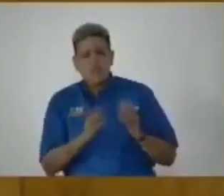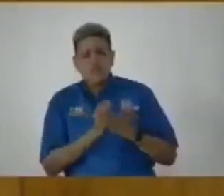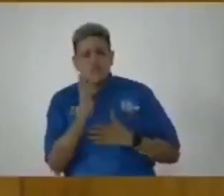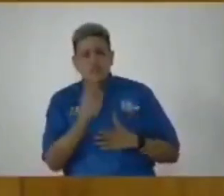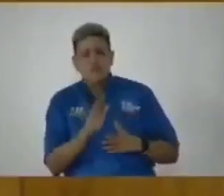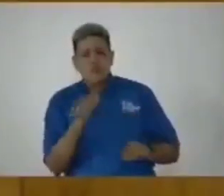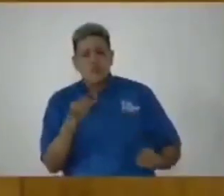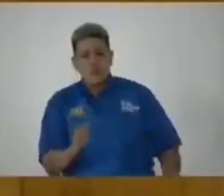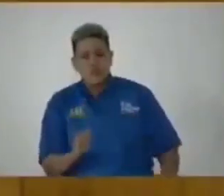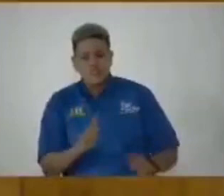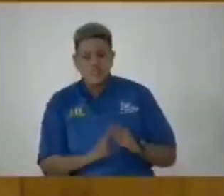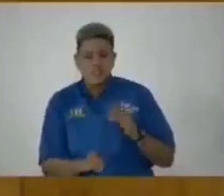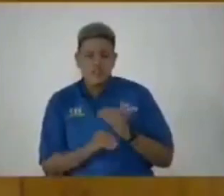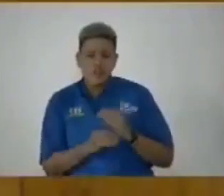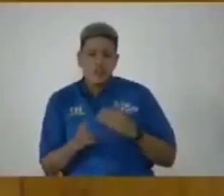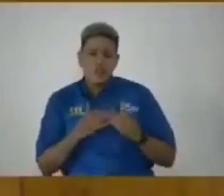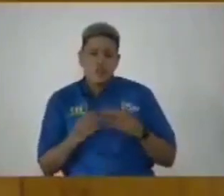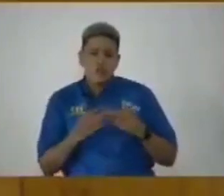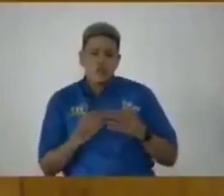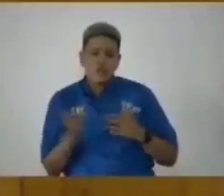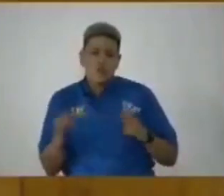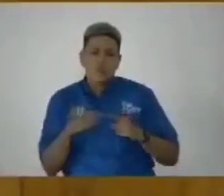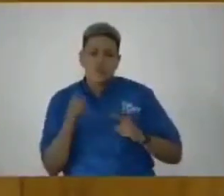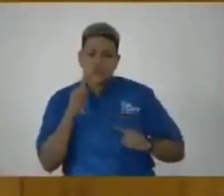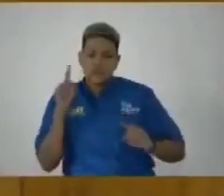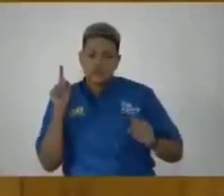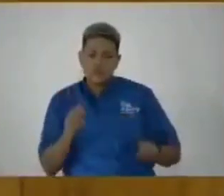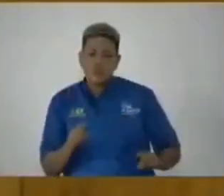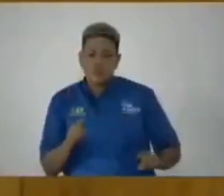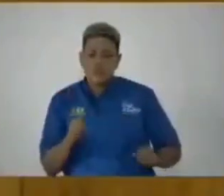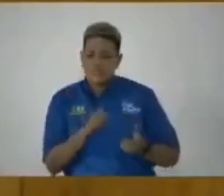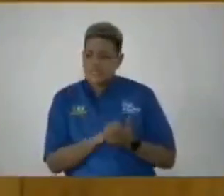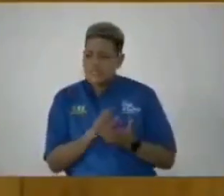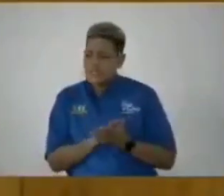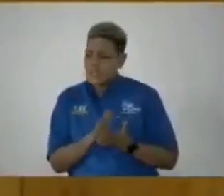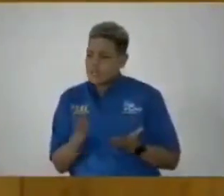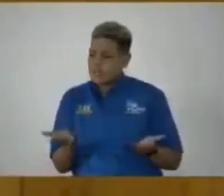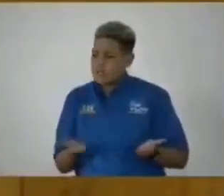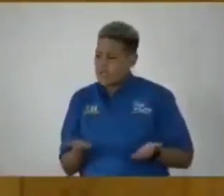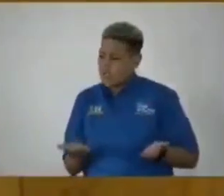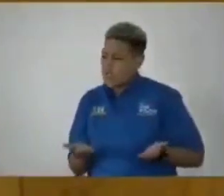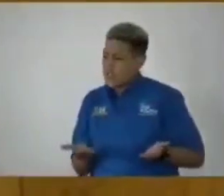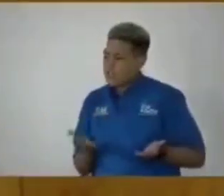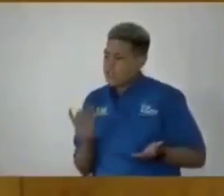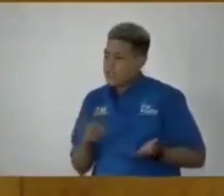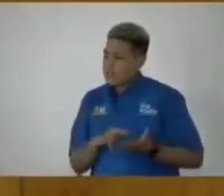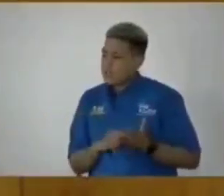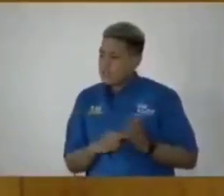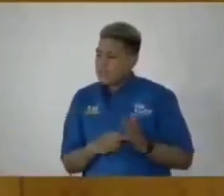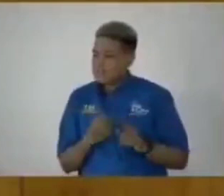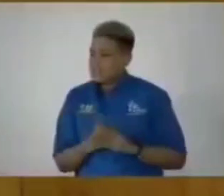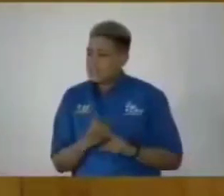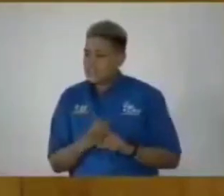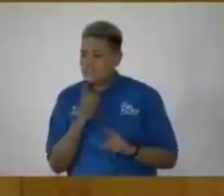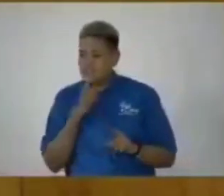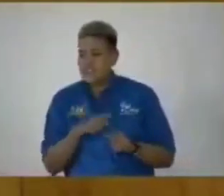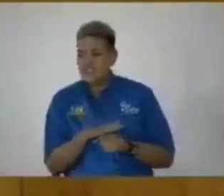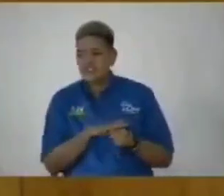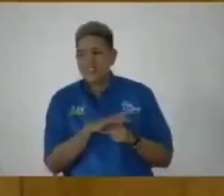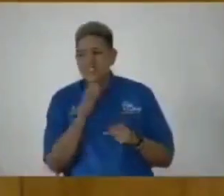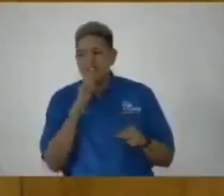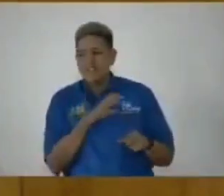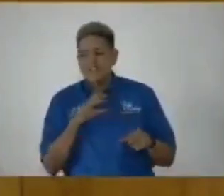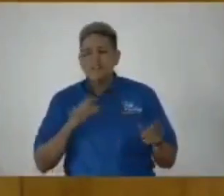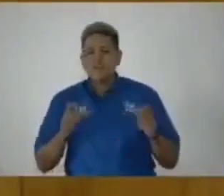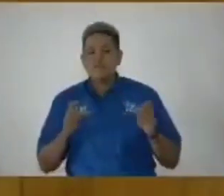your office as to whether, when a report is tabled here, that means that the jurisdiction of the Commission